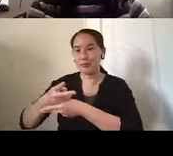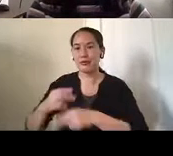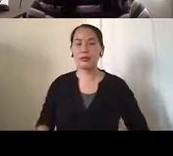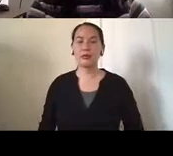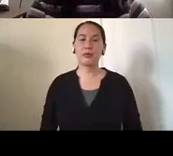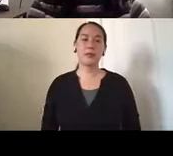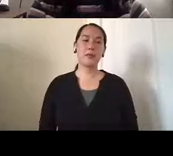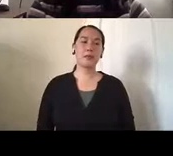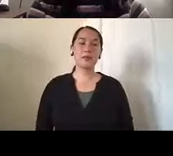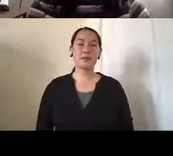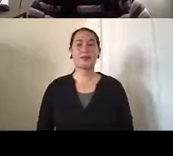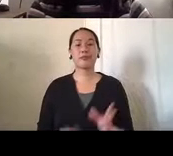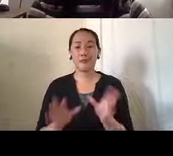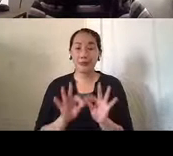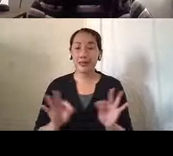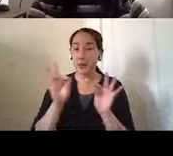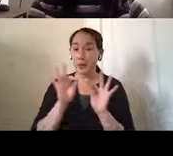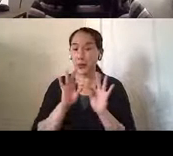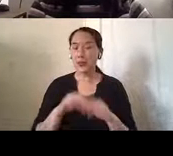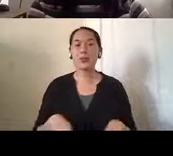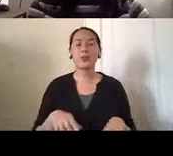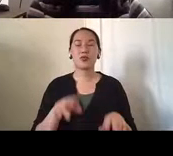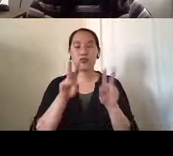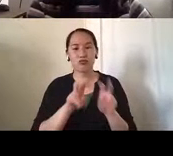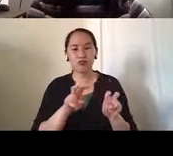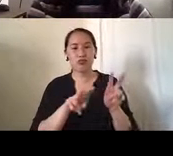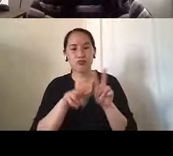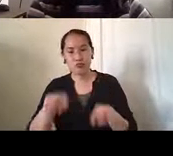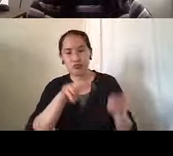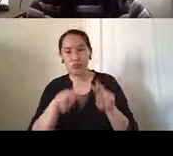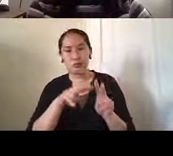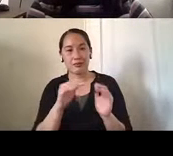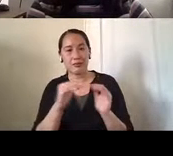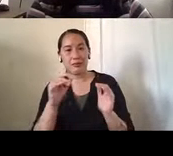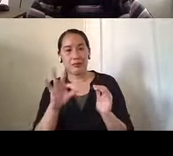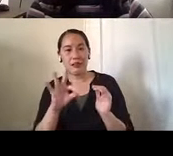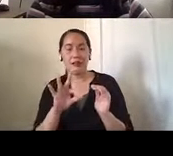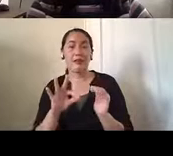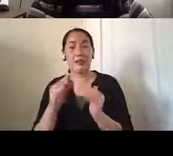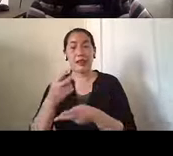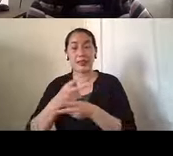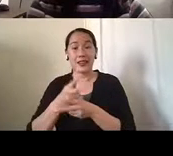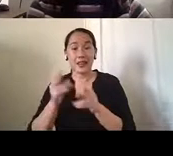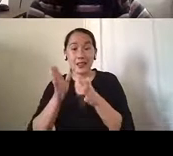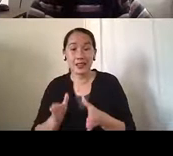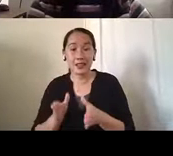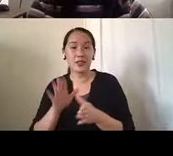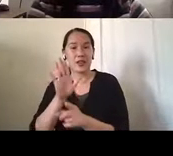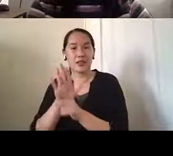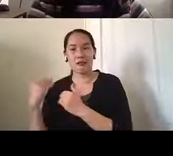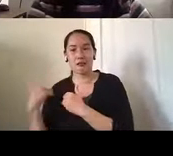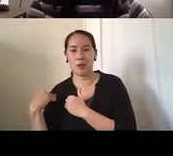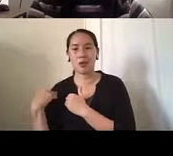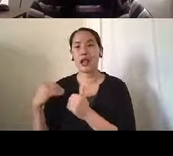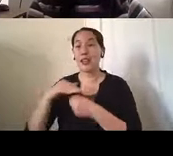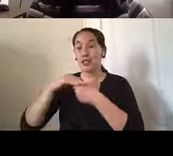Especially it's also important to assess for the level of caregiver burden and the stress which is perceived